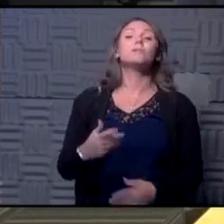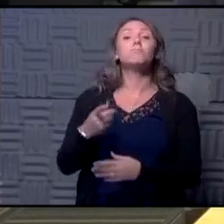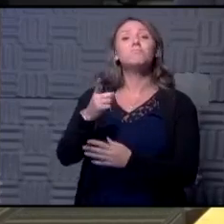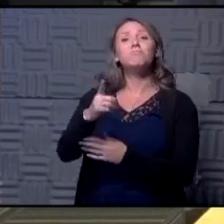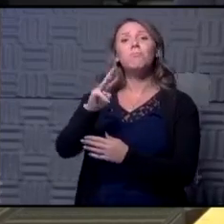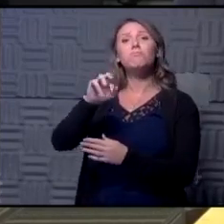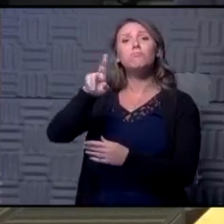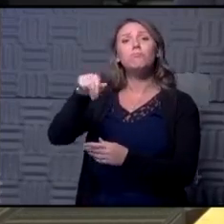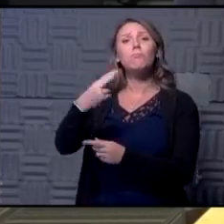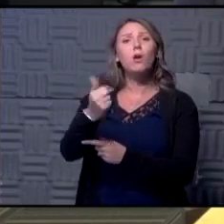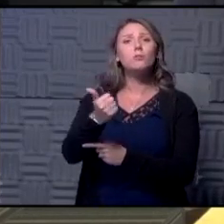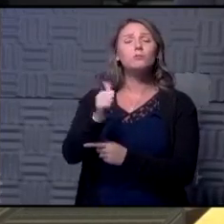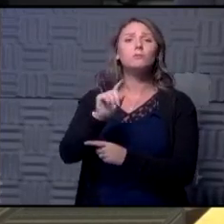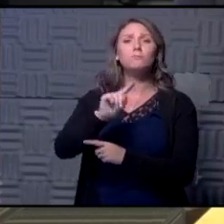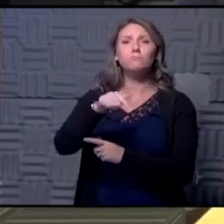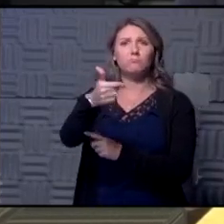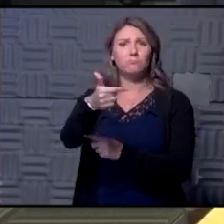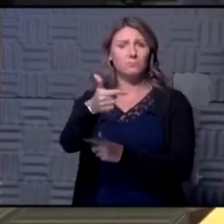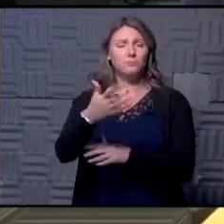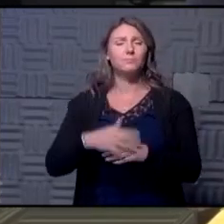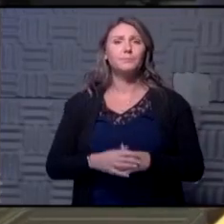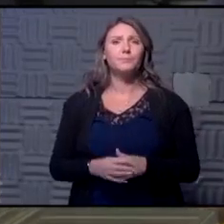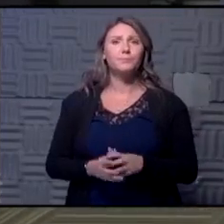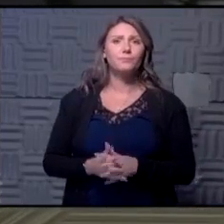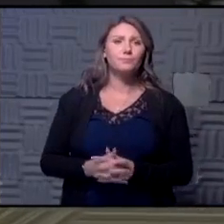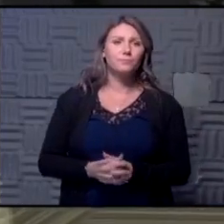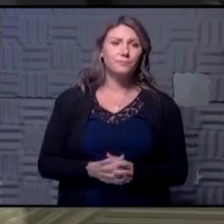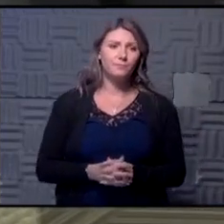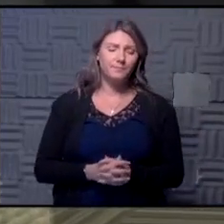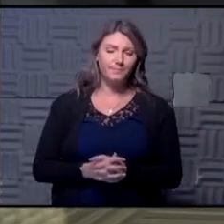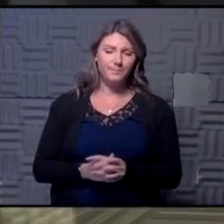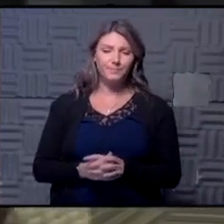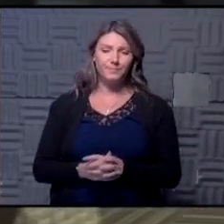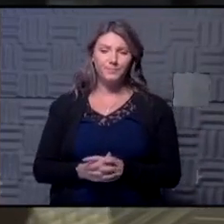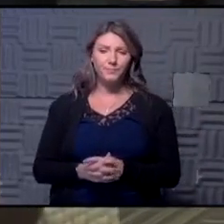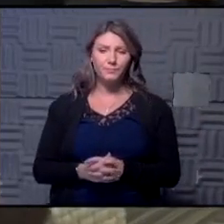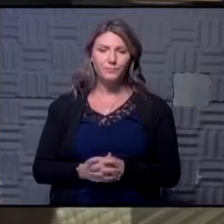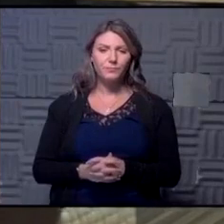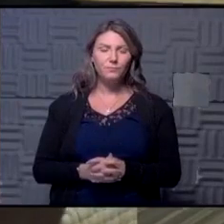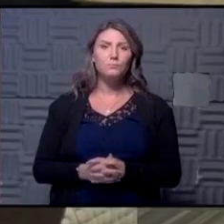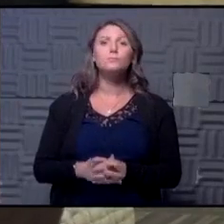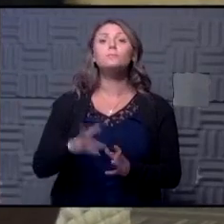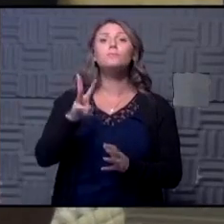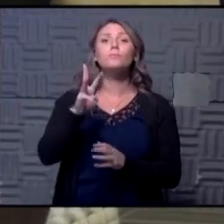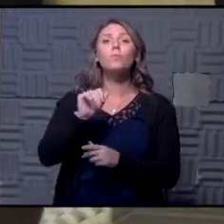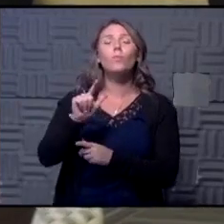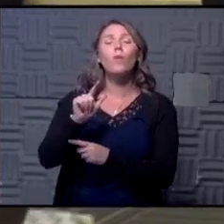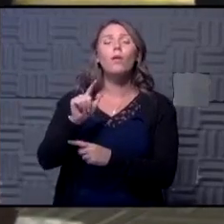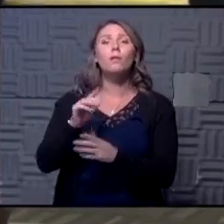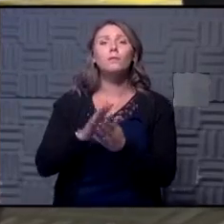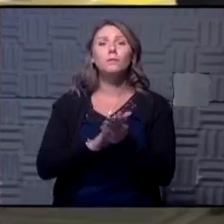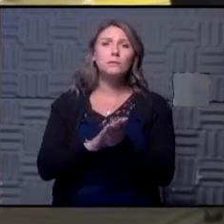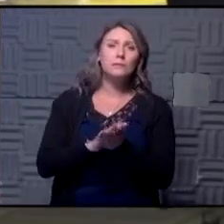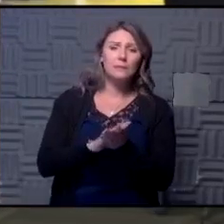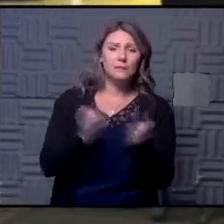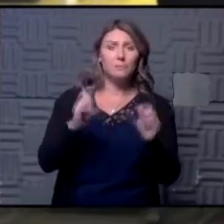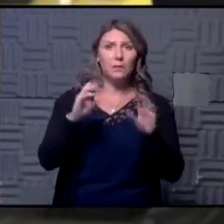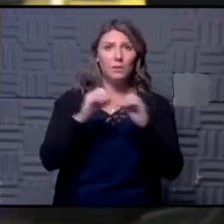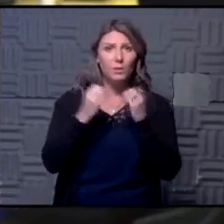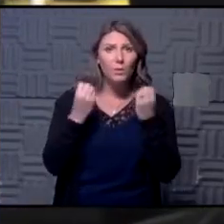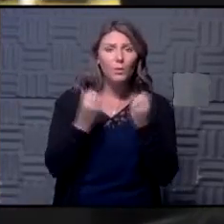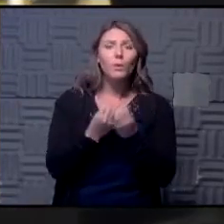with you what are your thoughts on that well there are a number of organizations